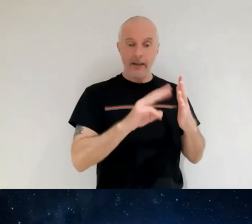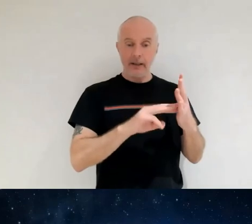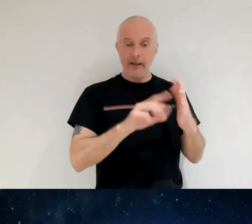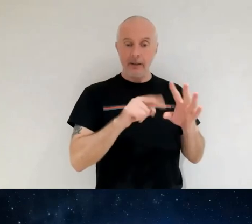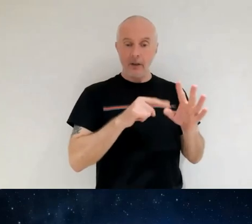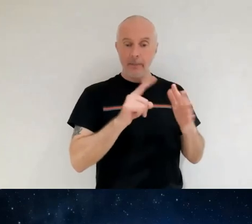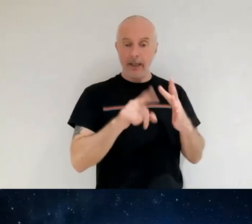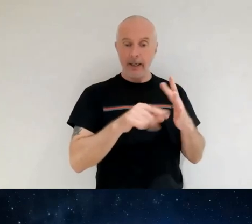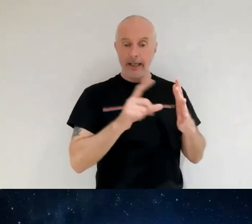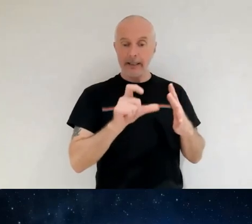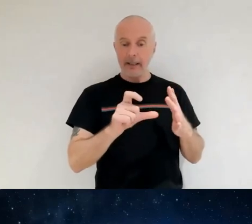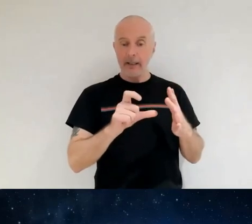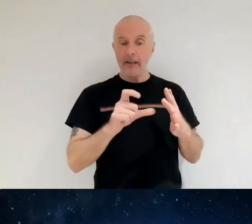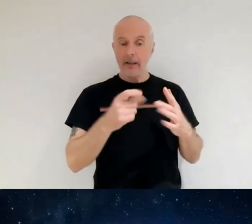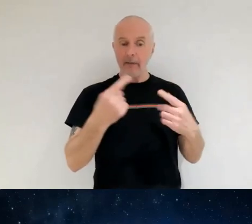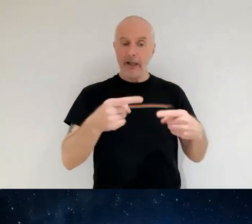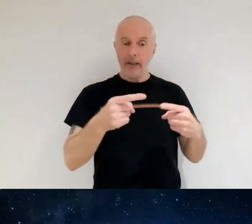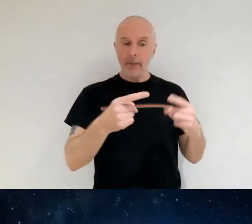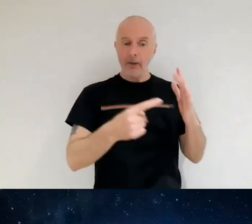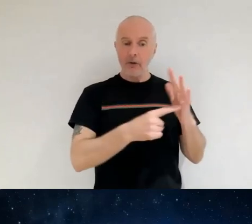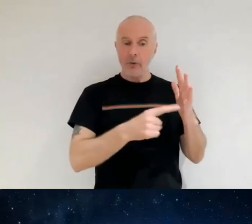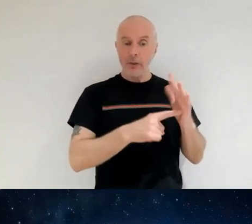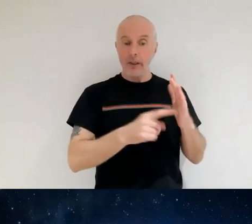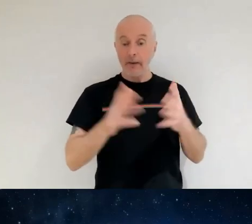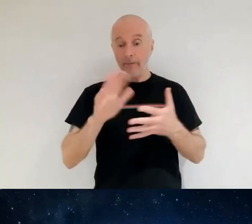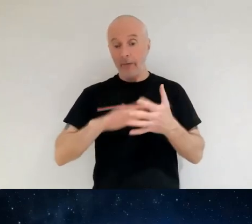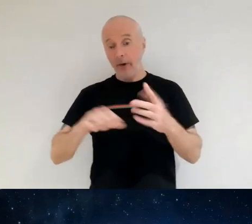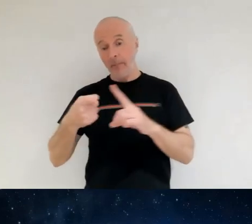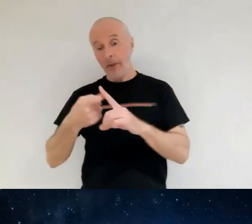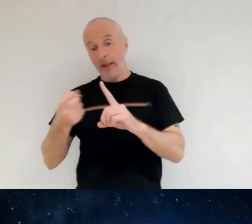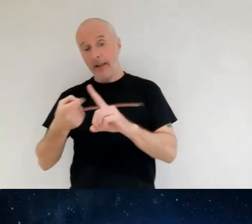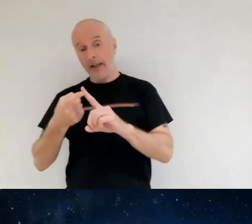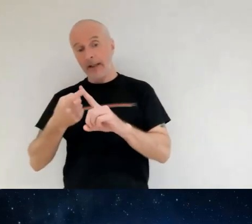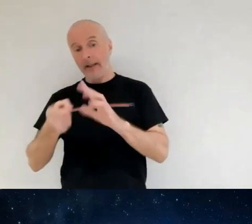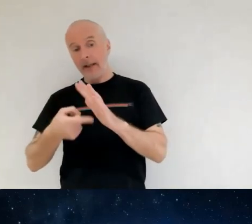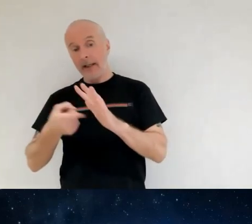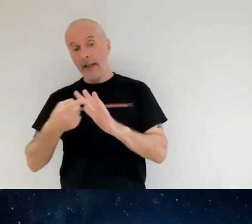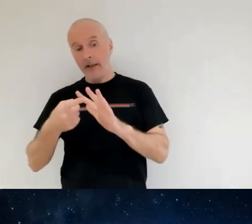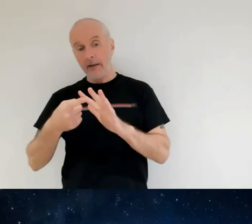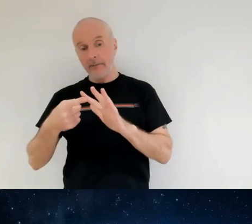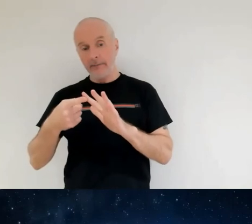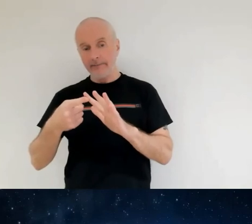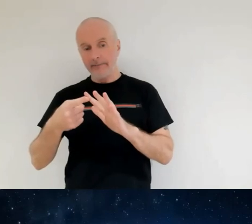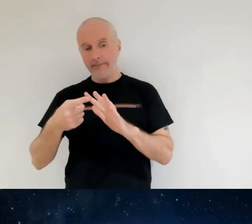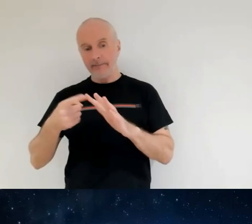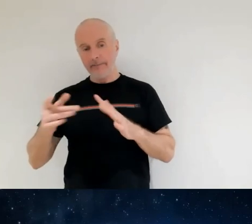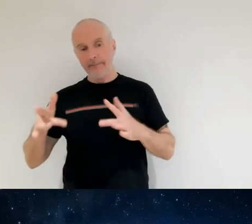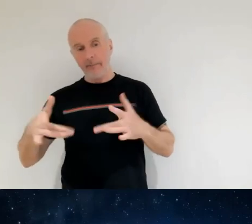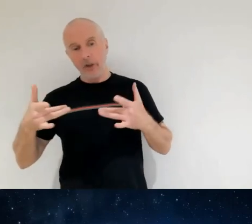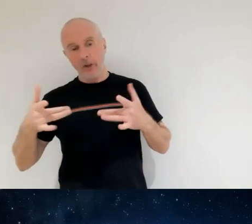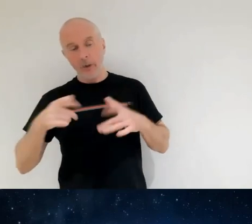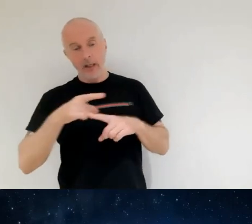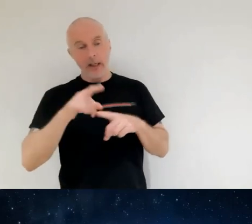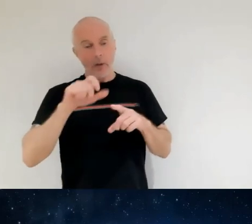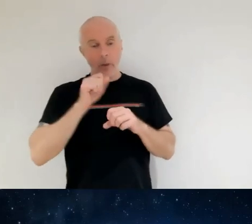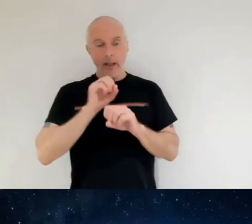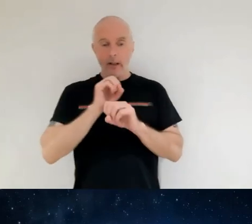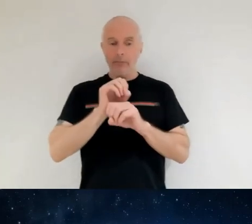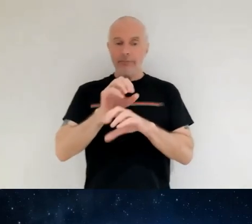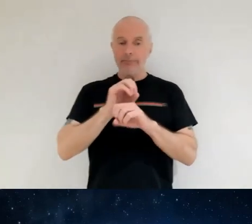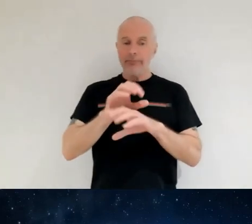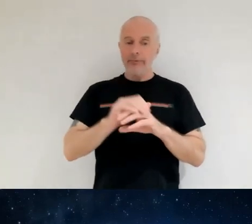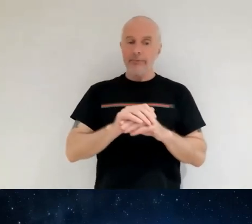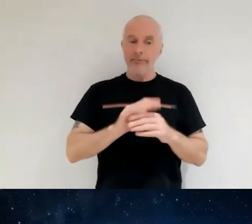join us on a tuesday but actually from a keel perspective it's a fabulous way to end because he's going to come and talk to us about the high deploy